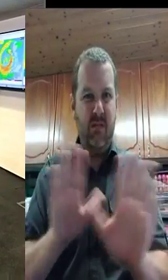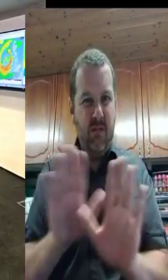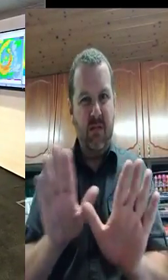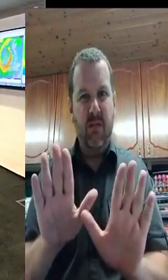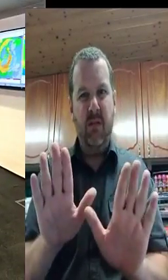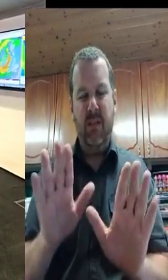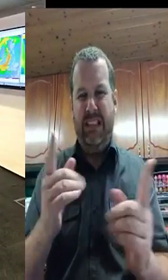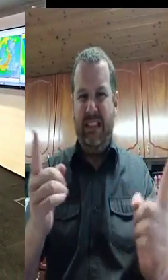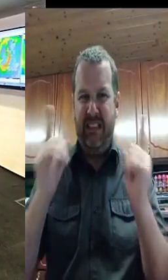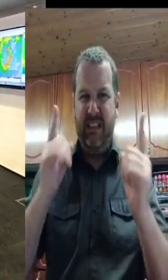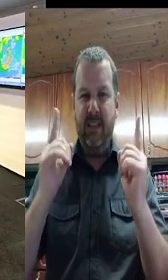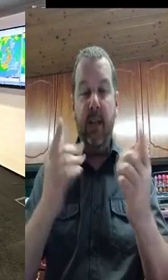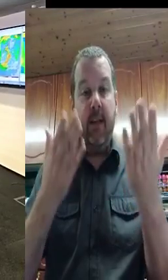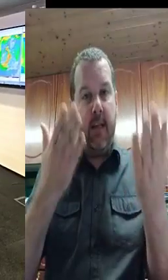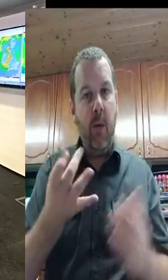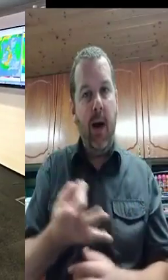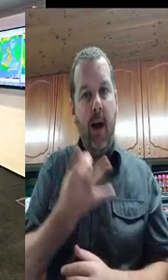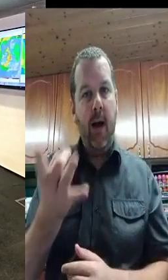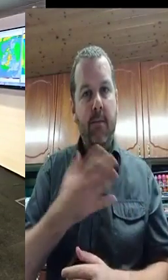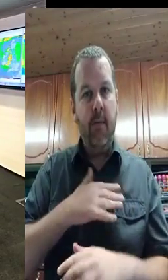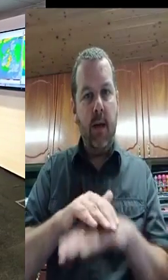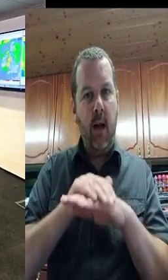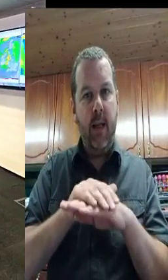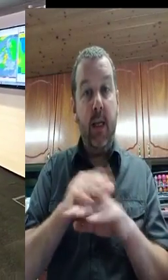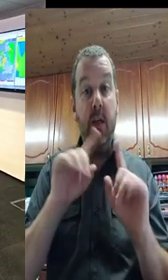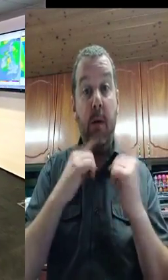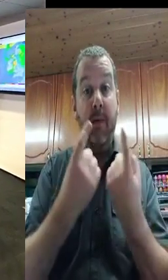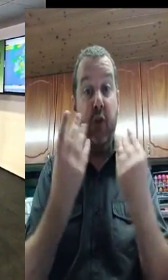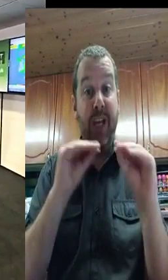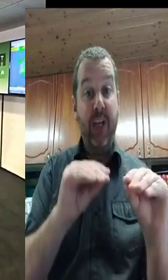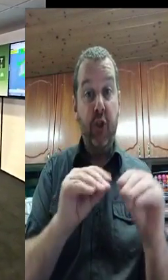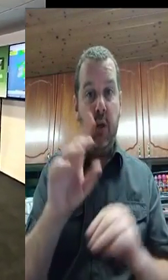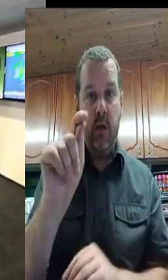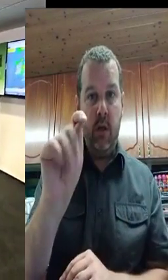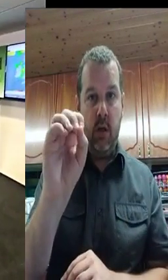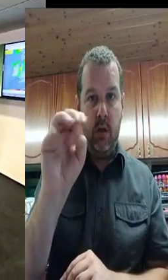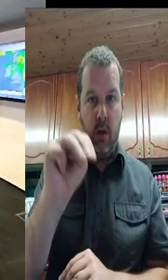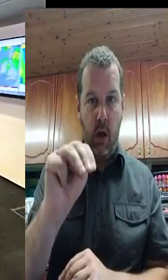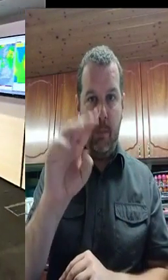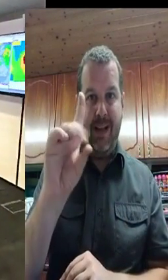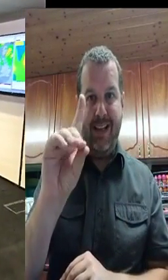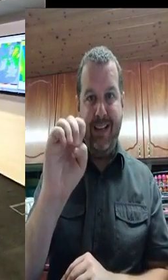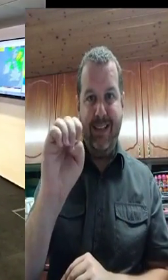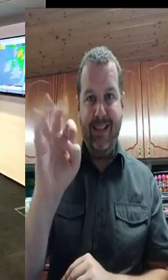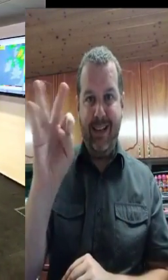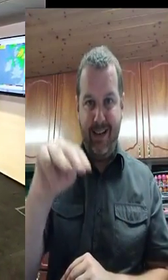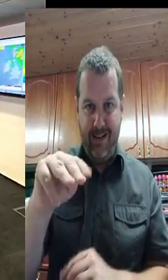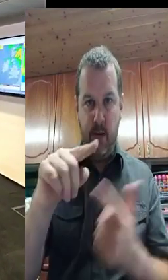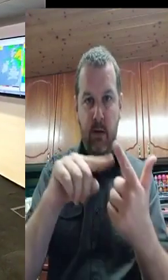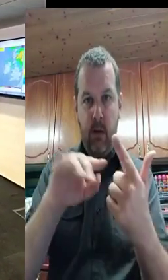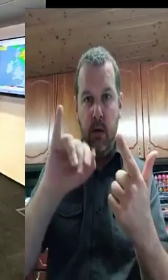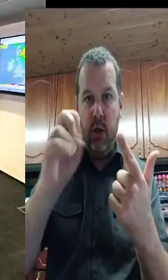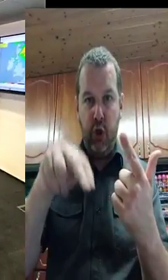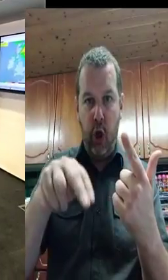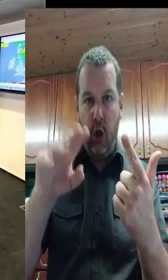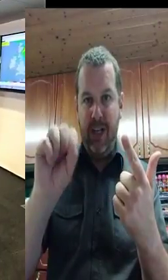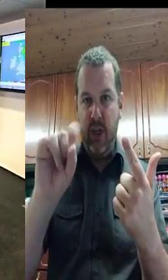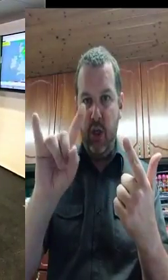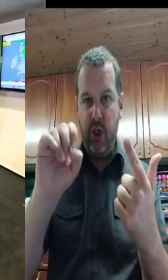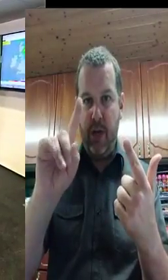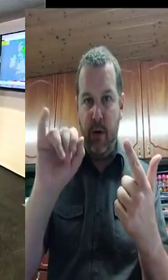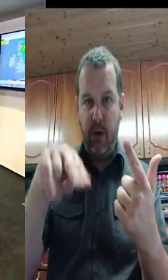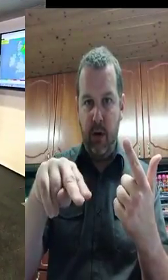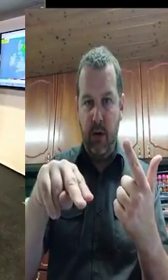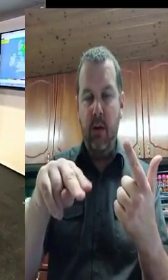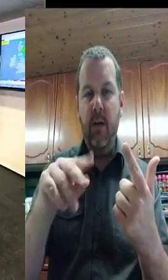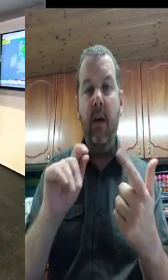we circulated the media release. I'd just like to add that the bus air and scheduled services, road passenger services, at the